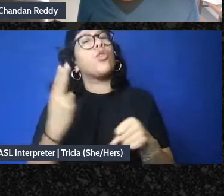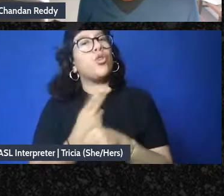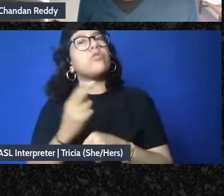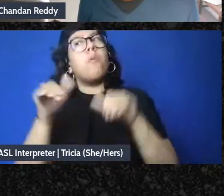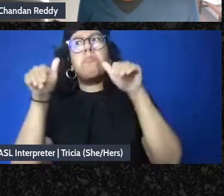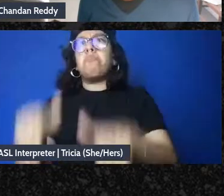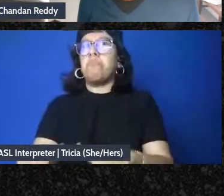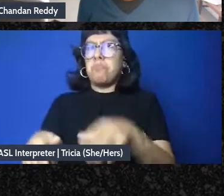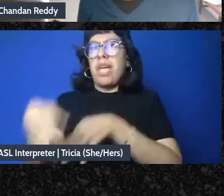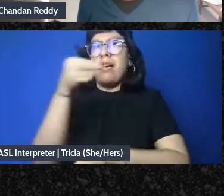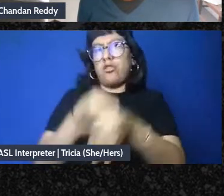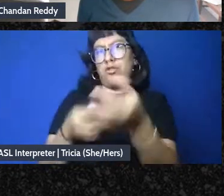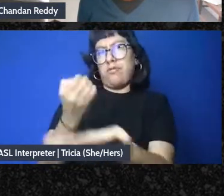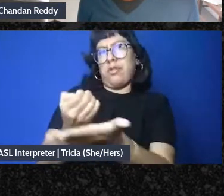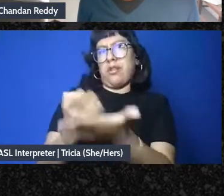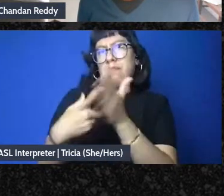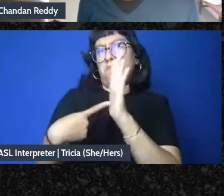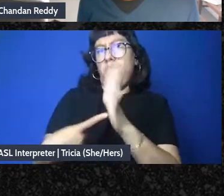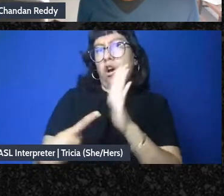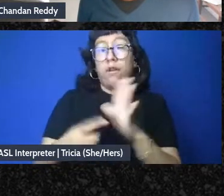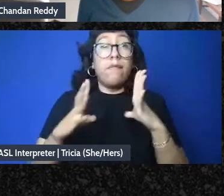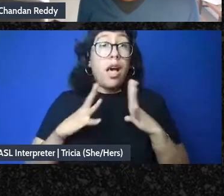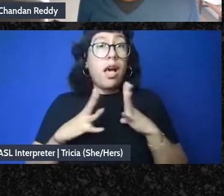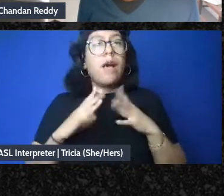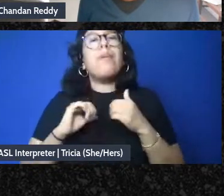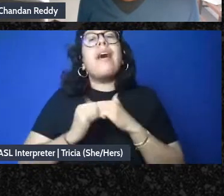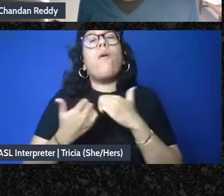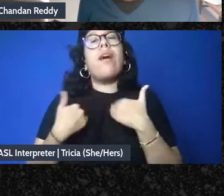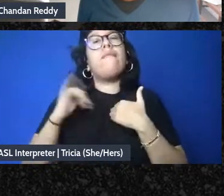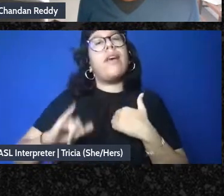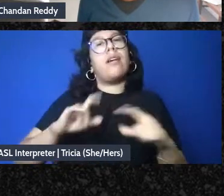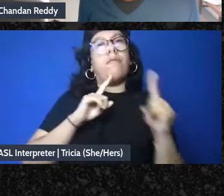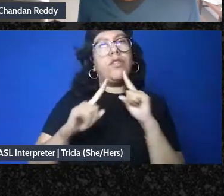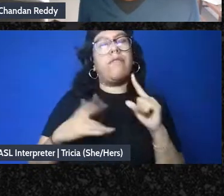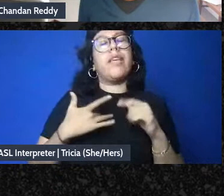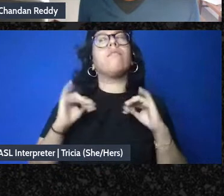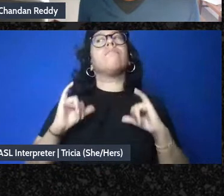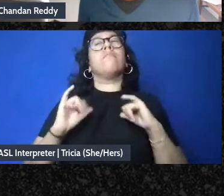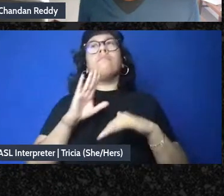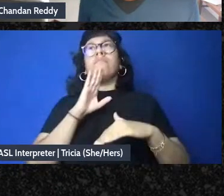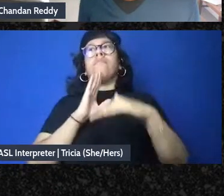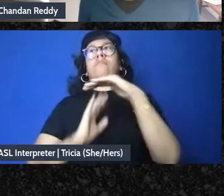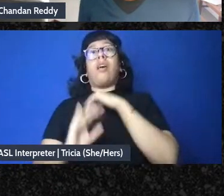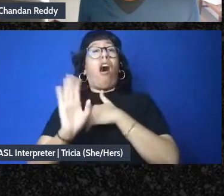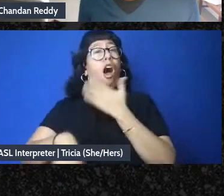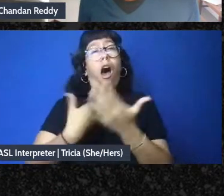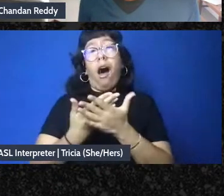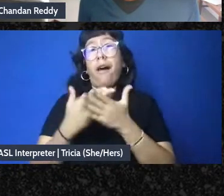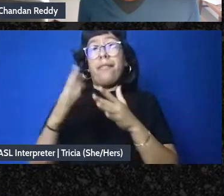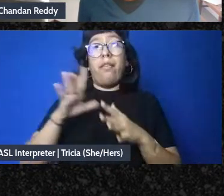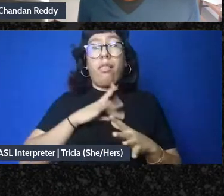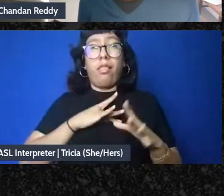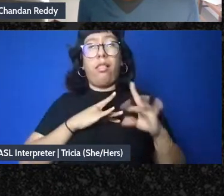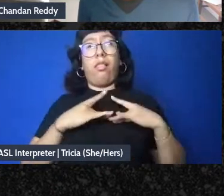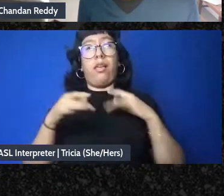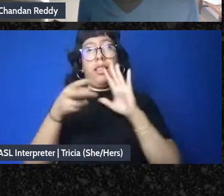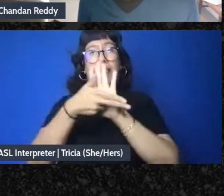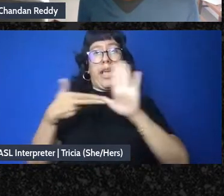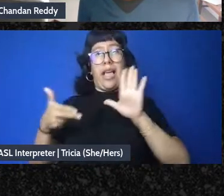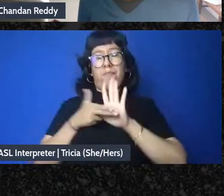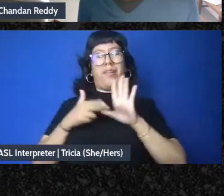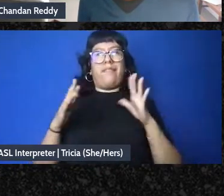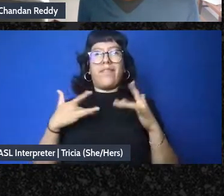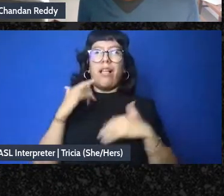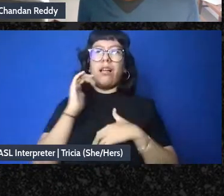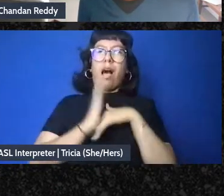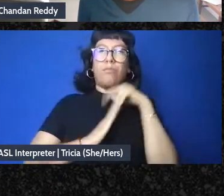okay how do we start to have conversations how do we humble ourselves and relinquish the labels that might feel so comfortable to us but that also